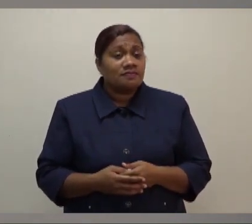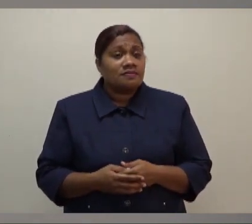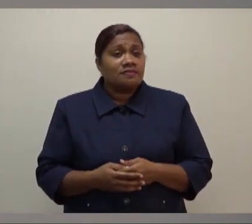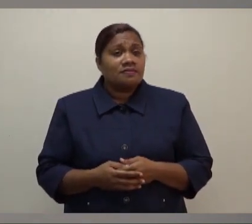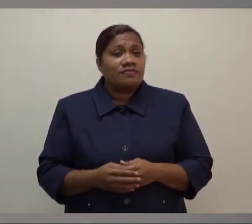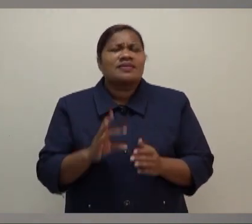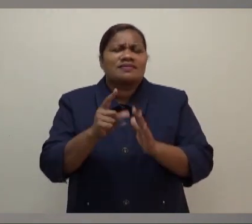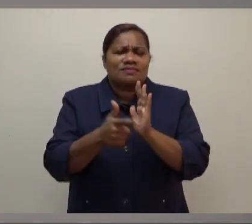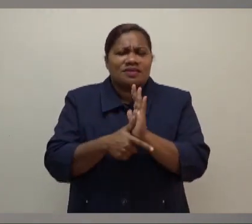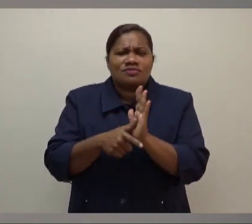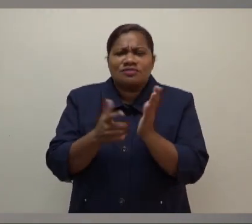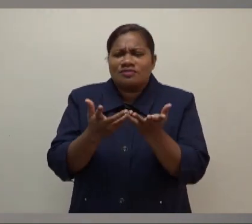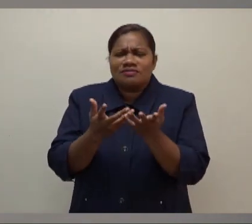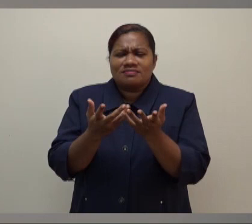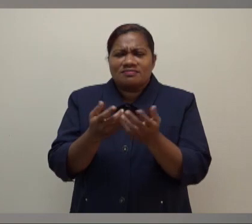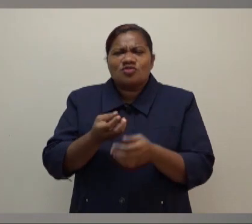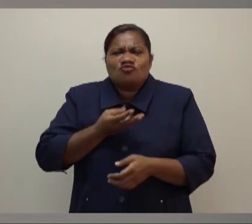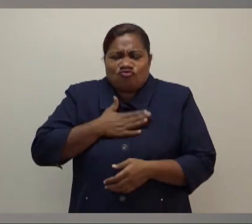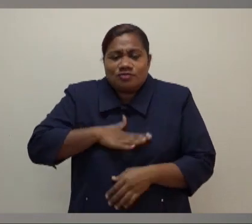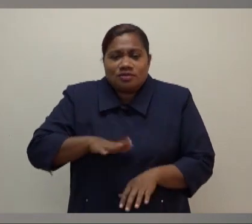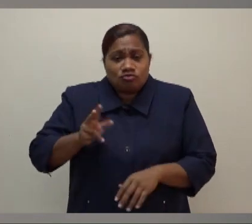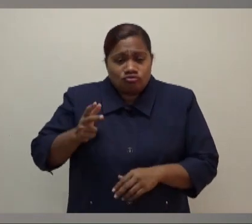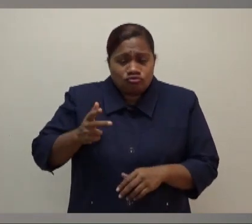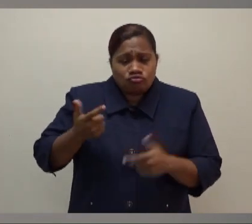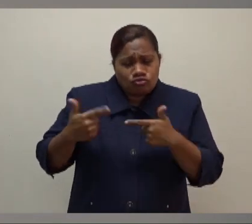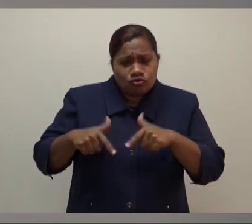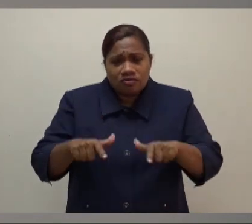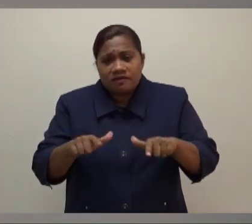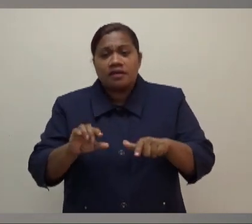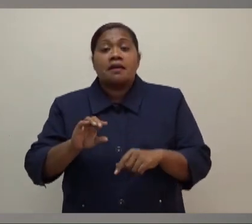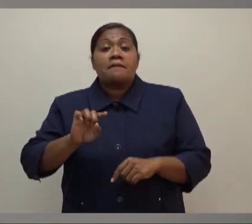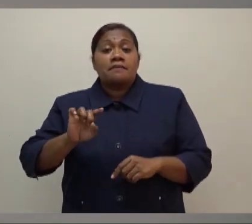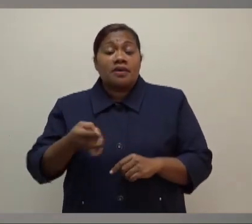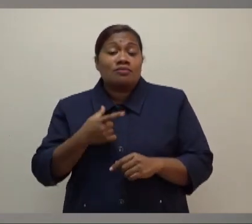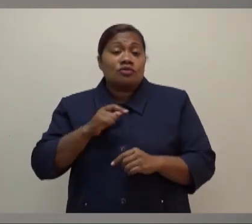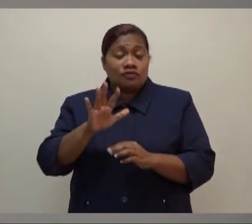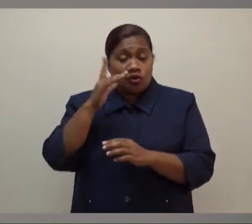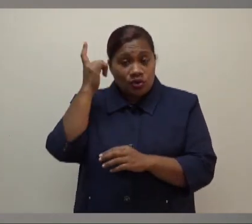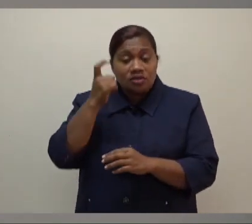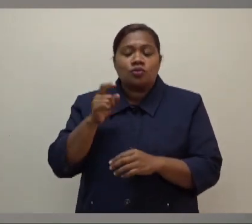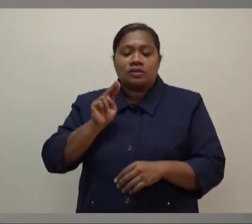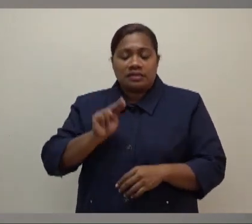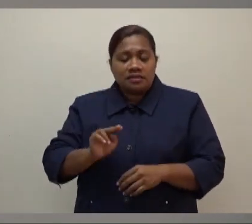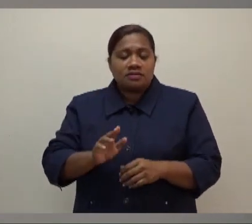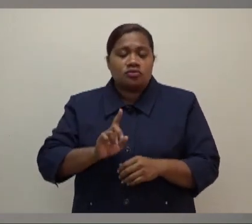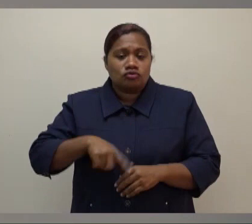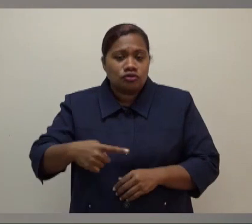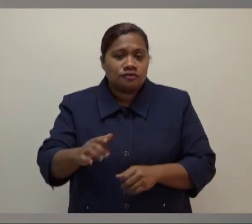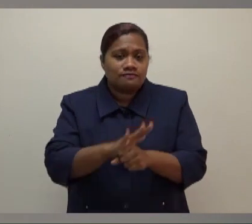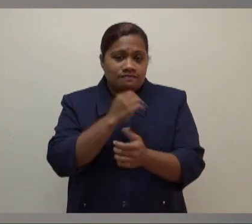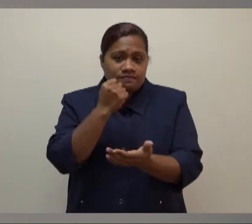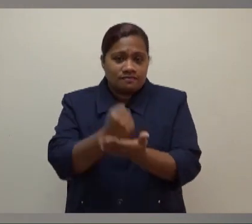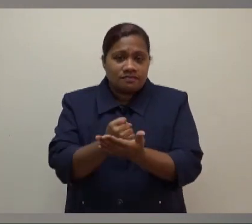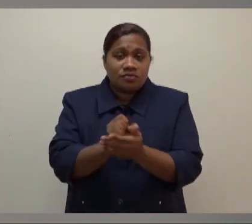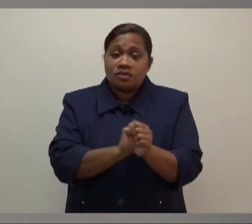willing to travel. But as far as we are concerned, this is a bit of a lull period, but we need to continue to ensure that the COVID-safe